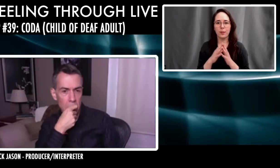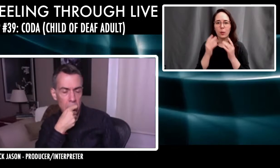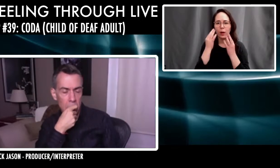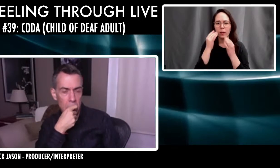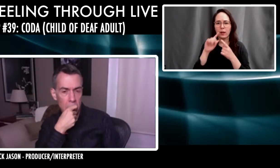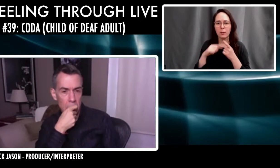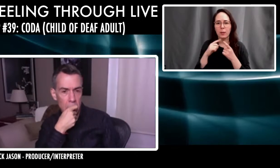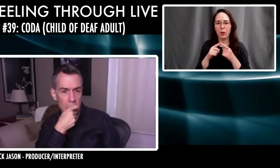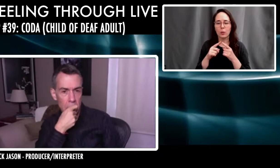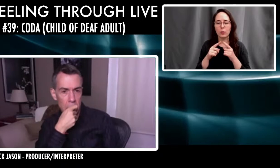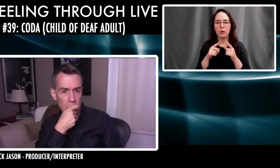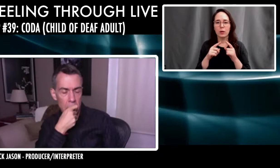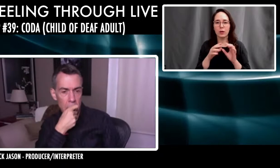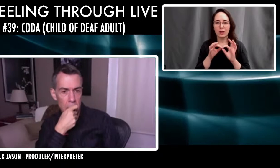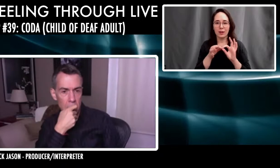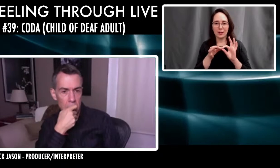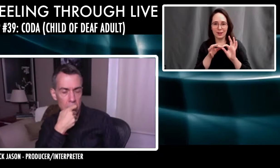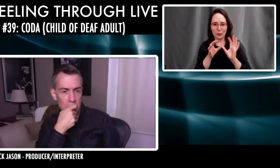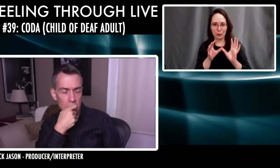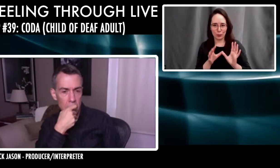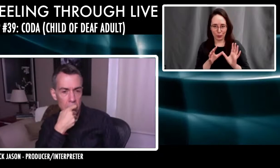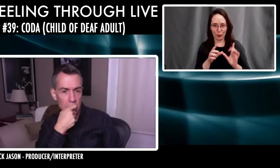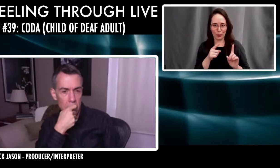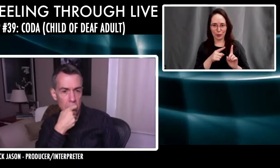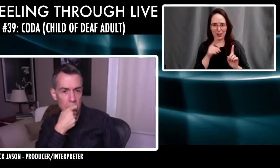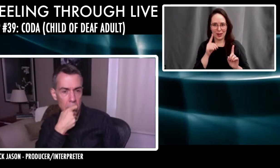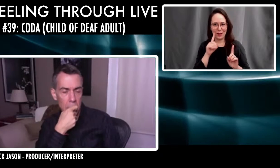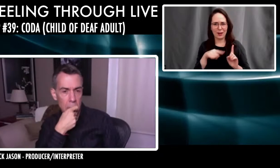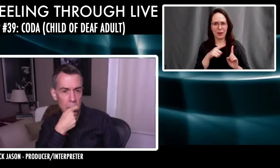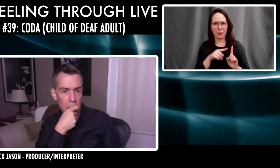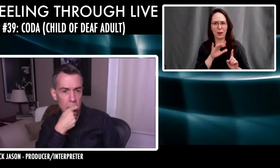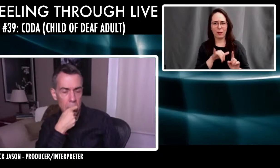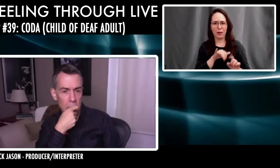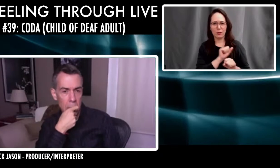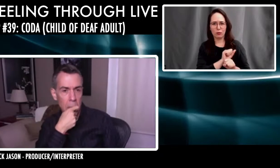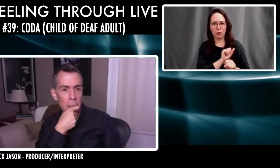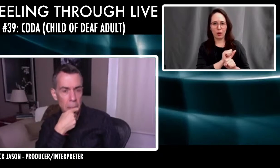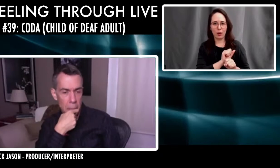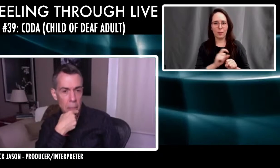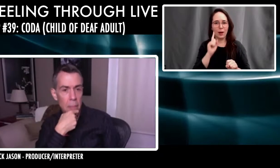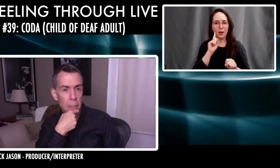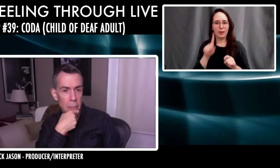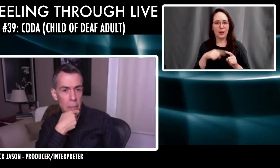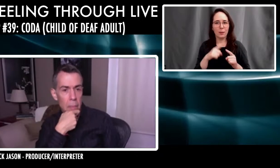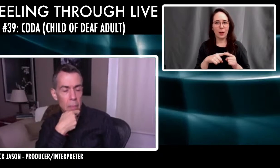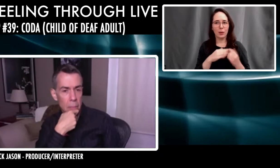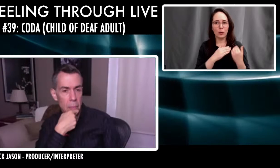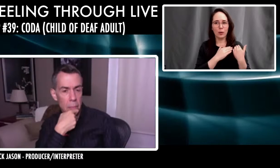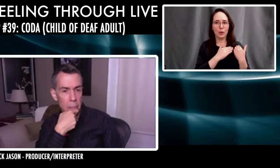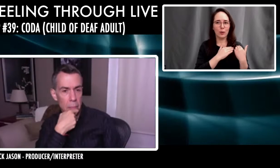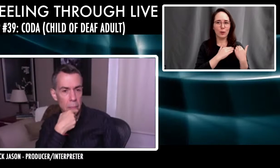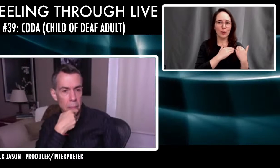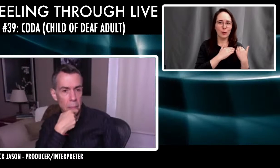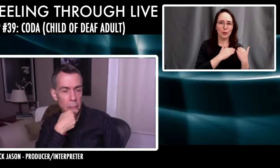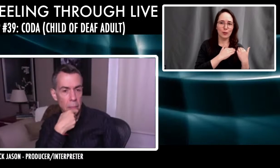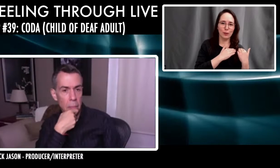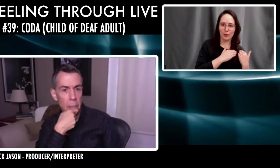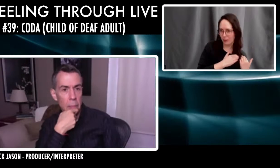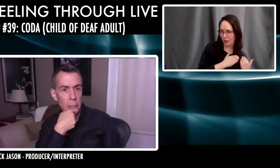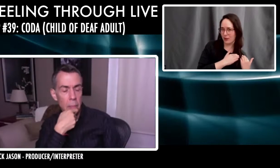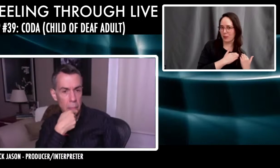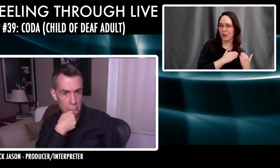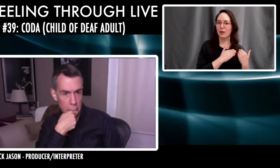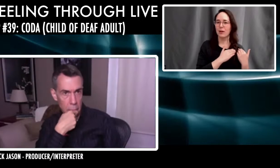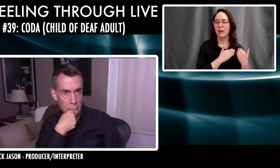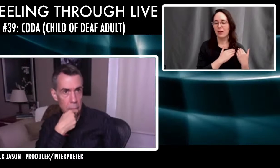you know, interpreters, I think of how much responsibility there is, especially when you are the, you know, go